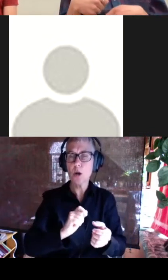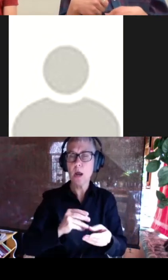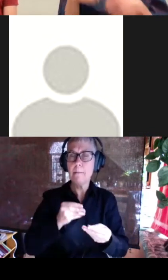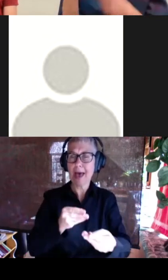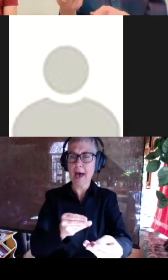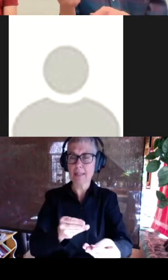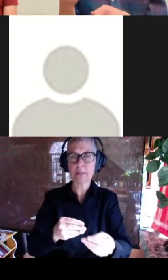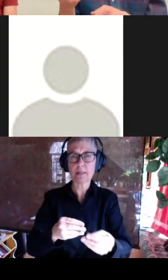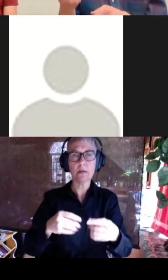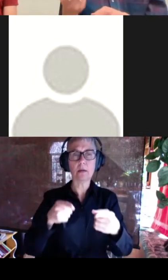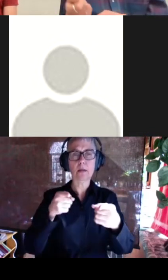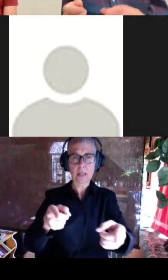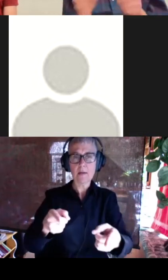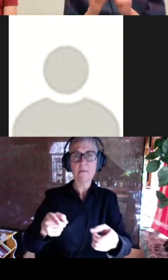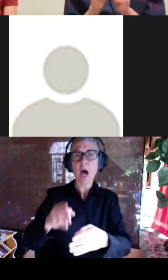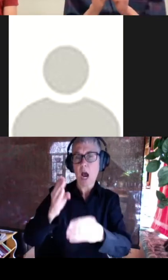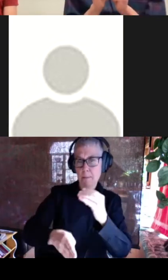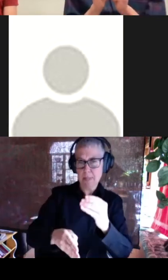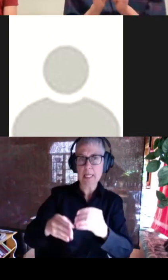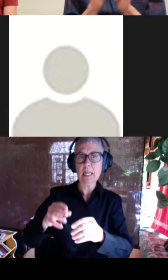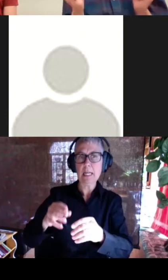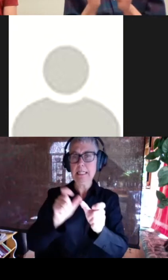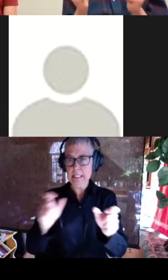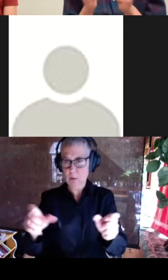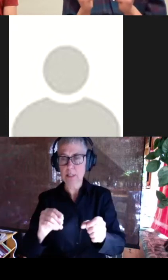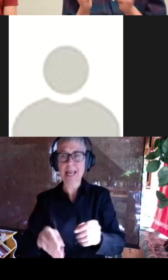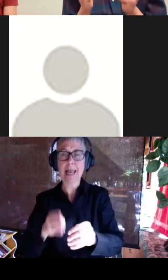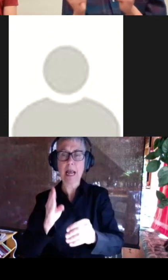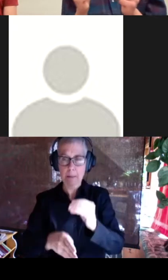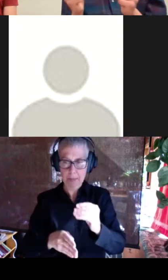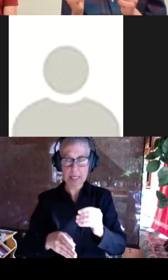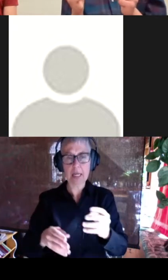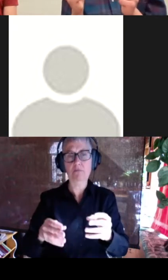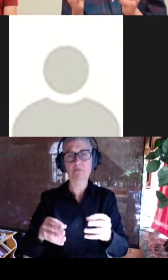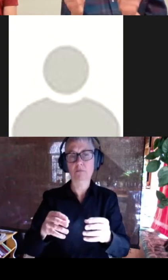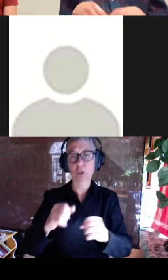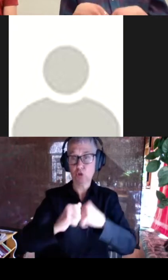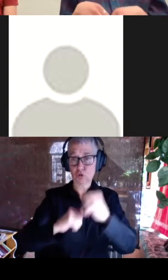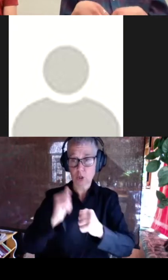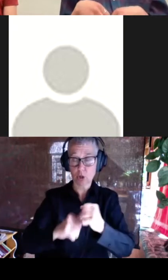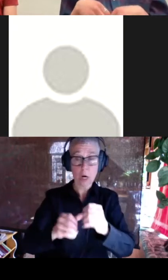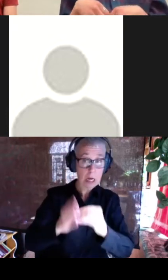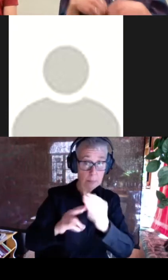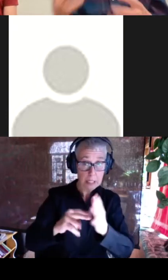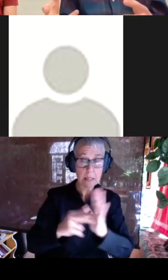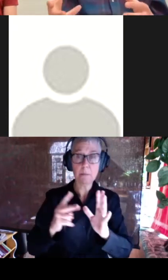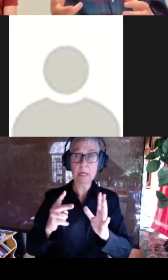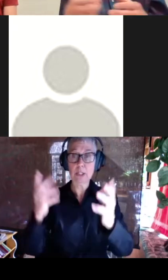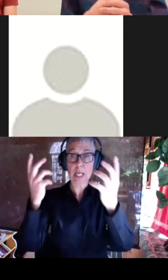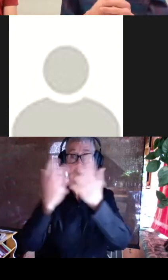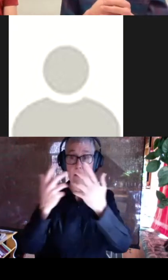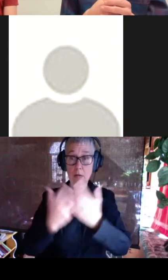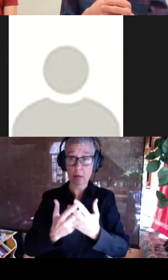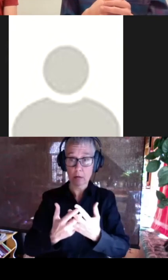joint in the sense that they are coupled to each other and correspond to each other, as well as conditional